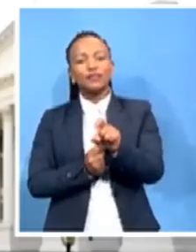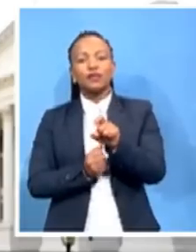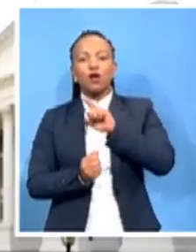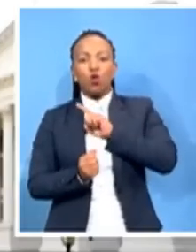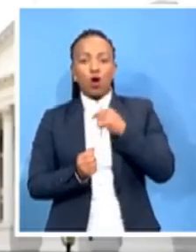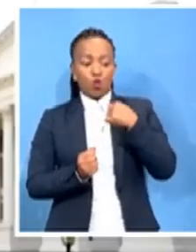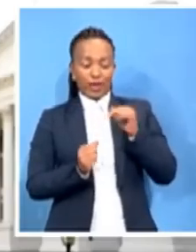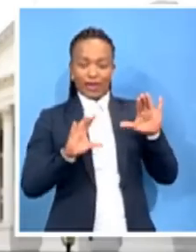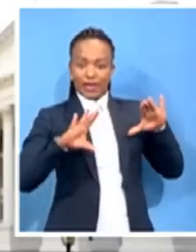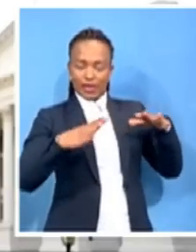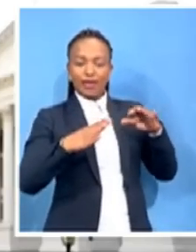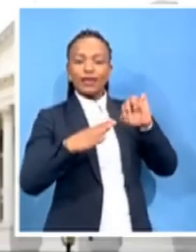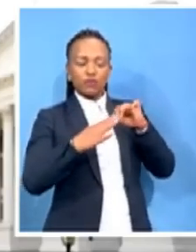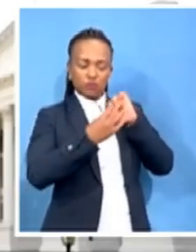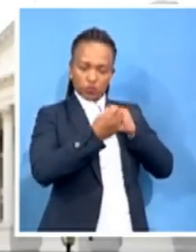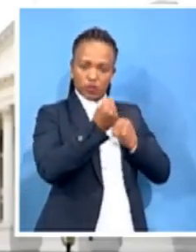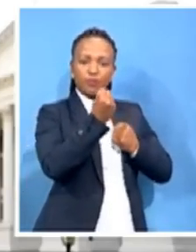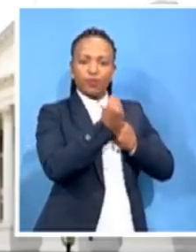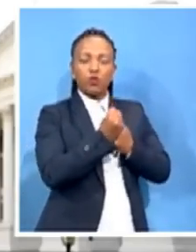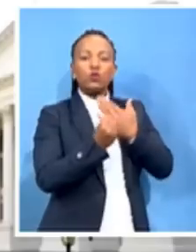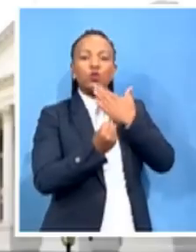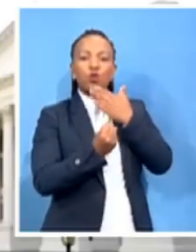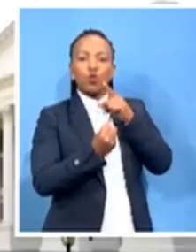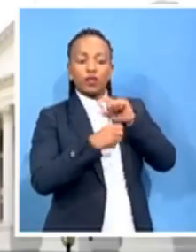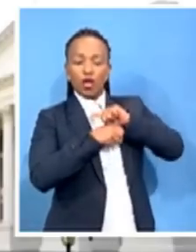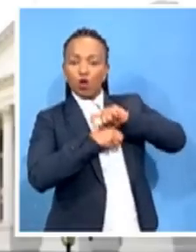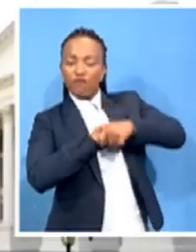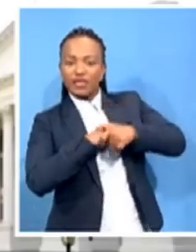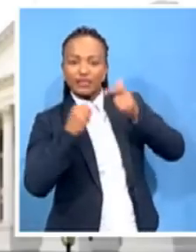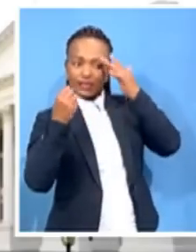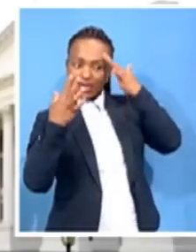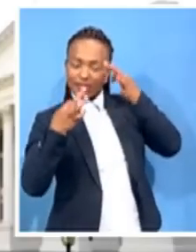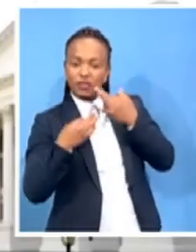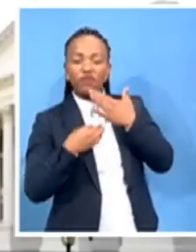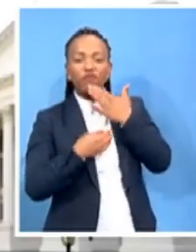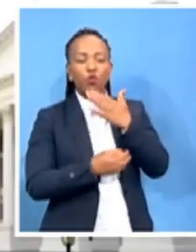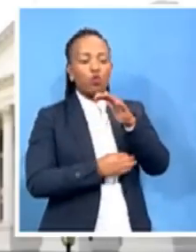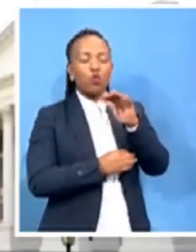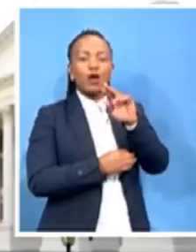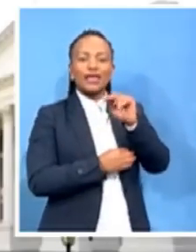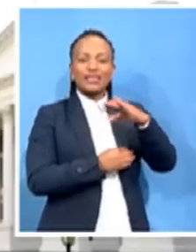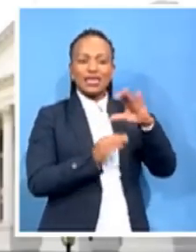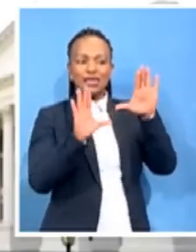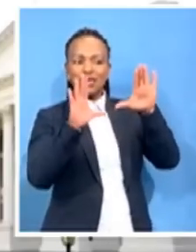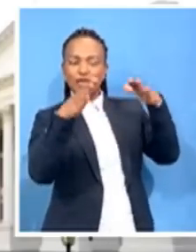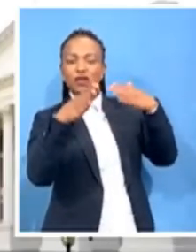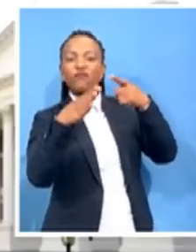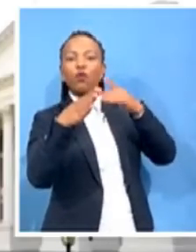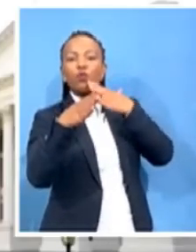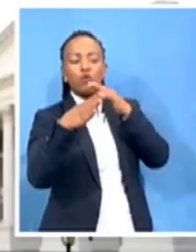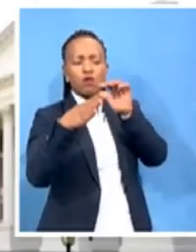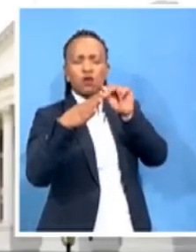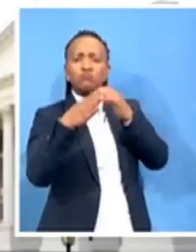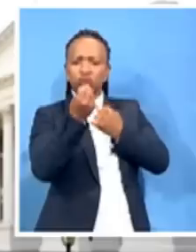of the conference and the decisions of the National Executive Committee of the ANC that all those who are corrupt, they must